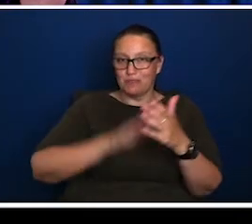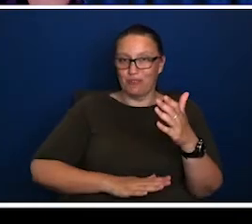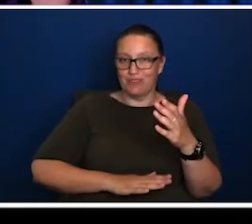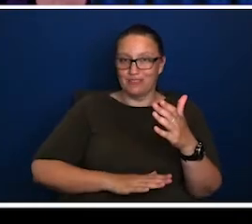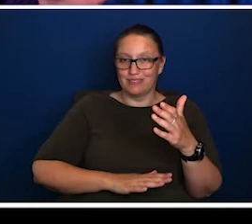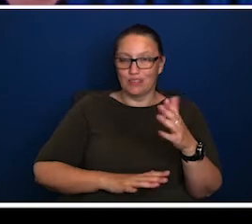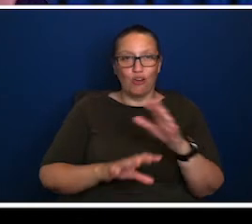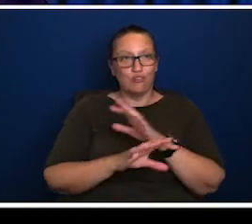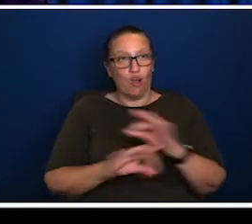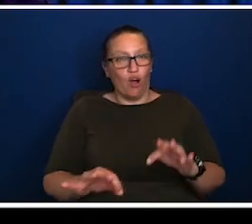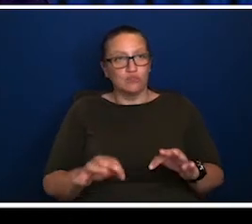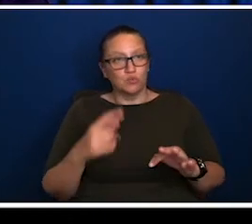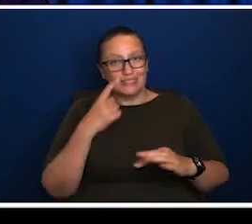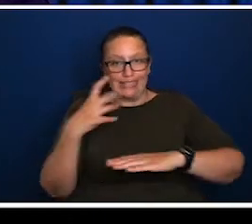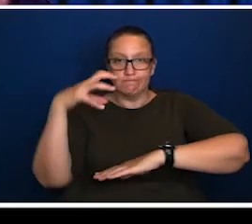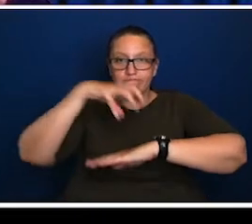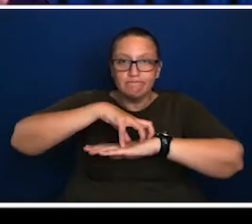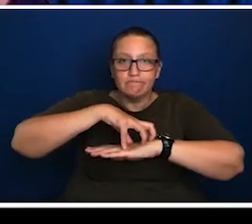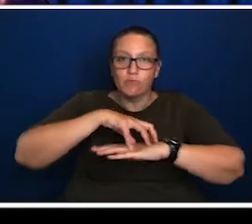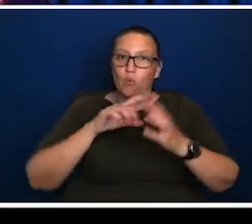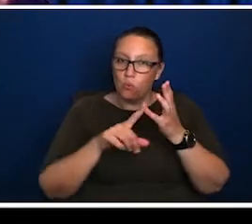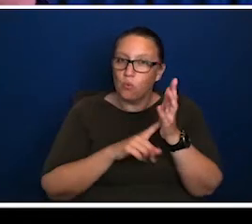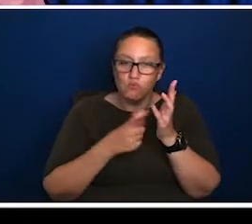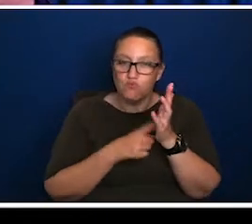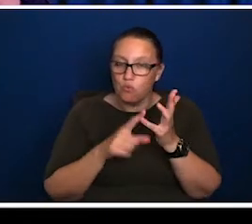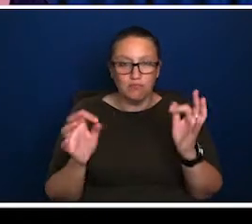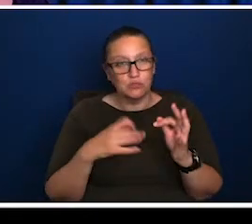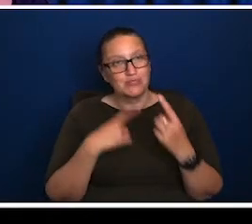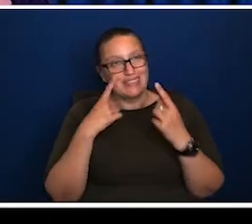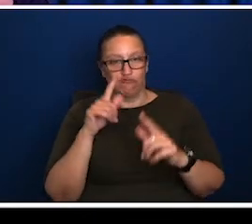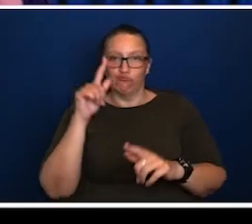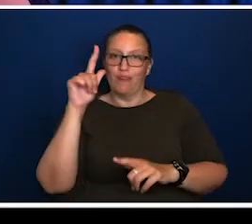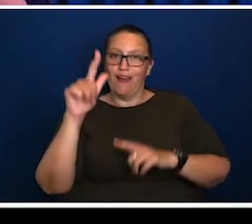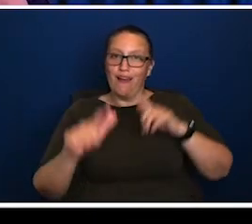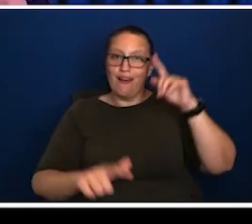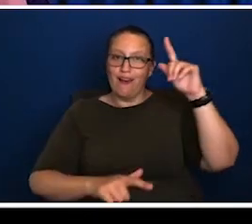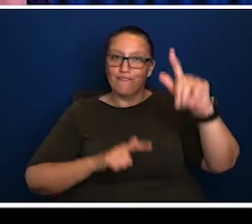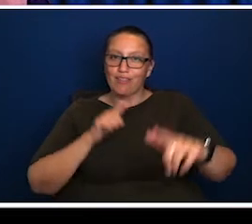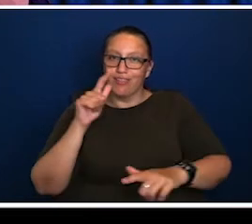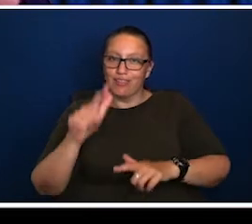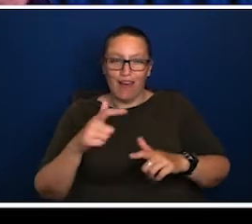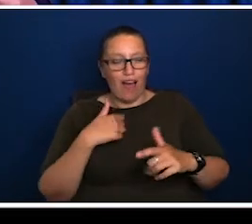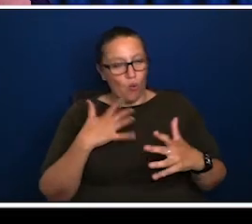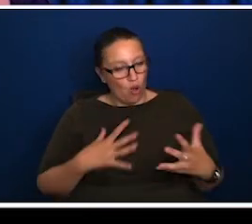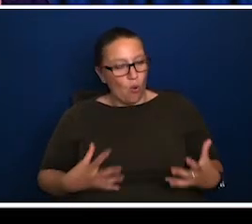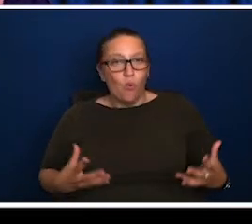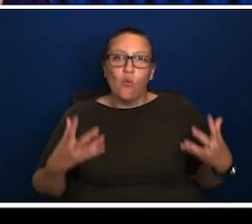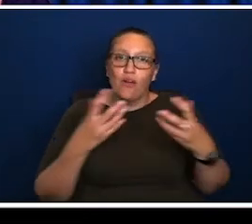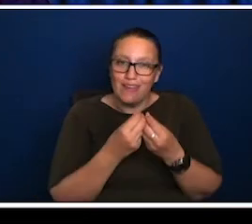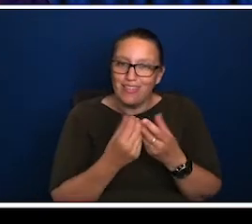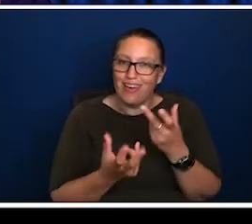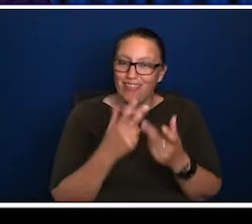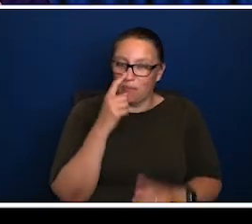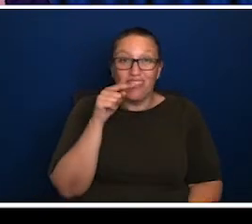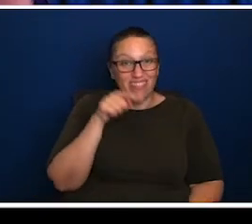the, the idea of traveling for the experience, not for the, you know, to see Ayers Rock necessarily, or Uluru, but to come and see something, to come to,